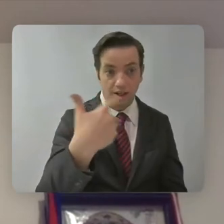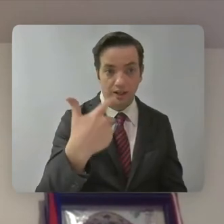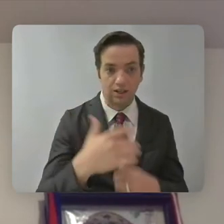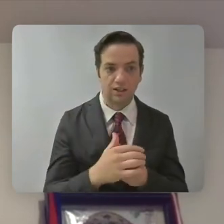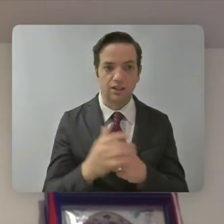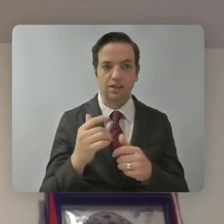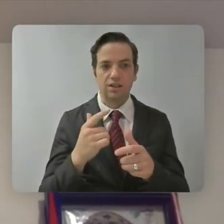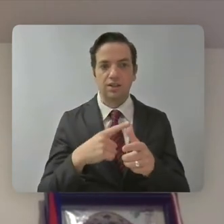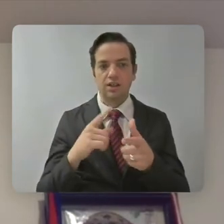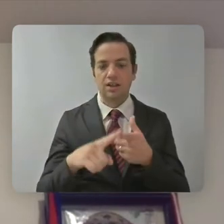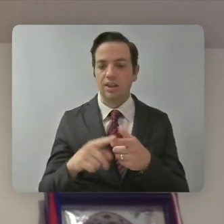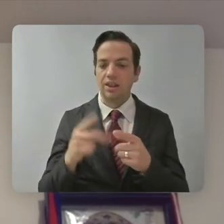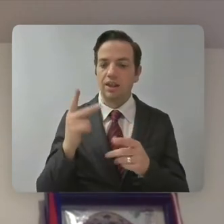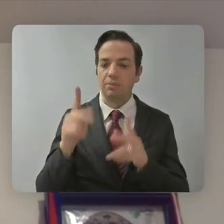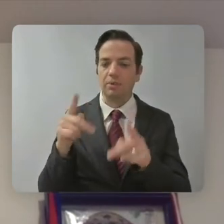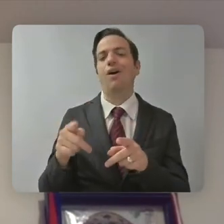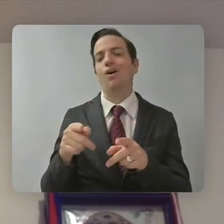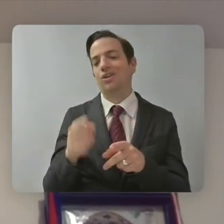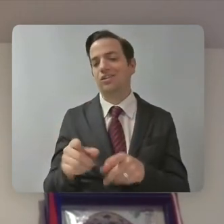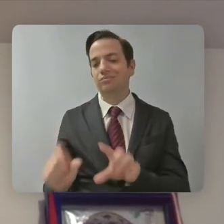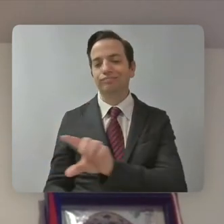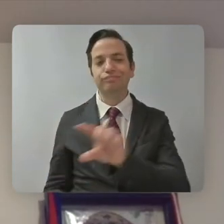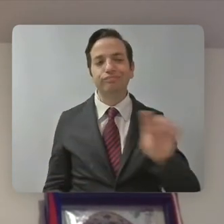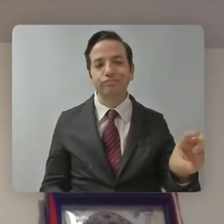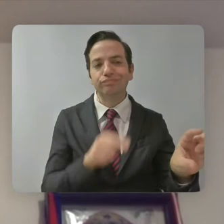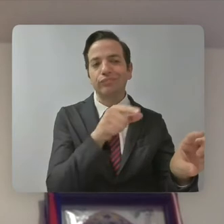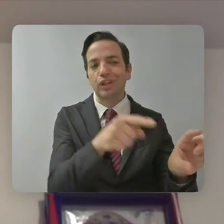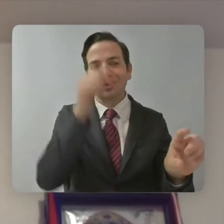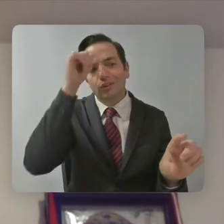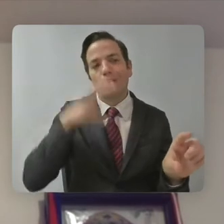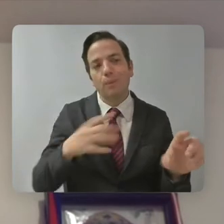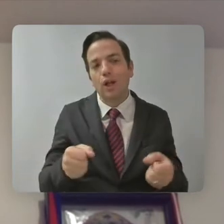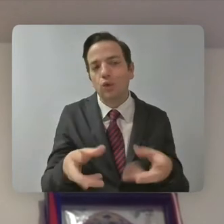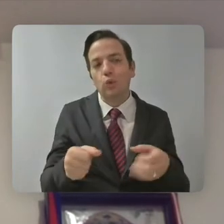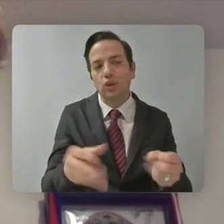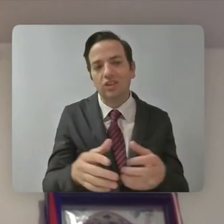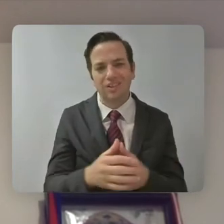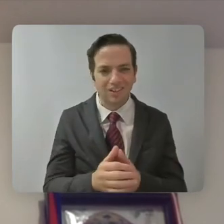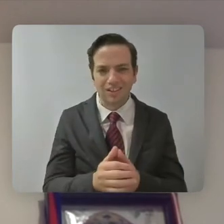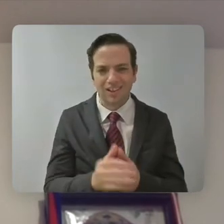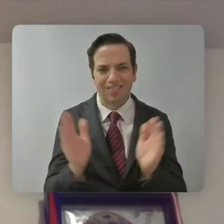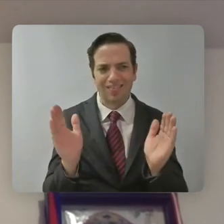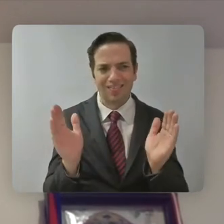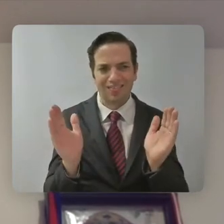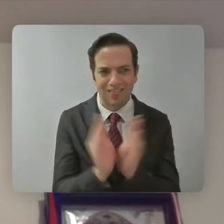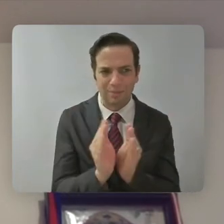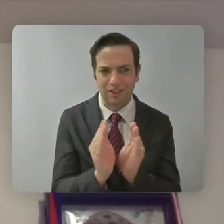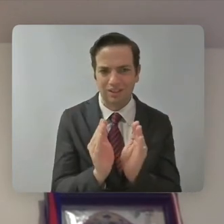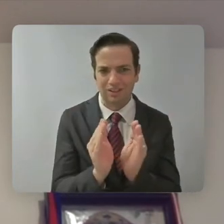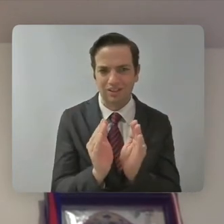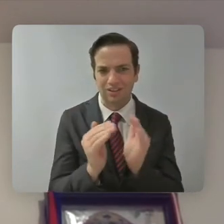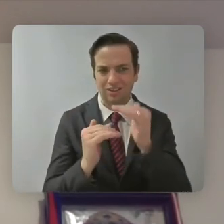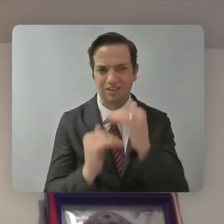it's really, it's really, uh, kind of a, um, a backwards way of thinking because, you know, you know,